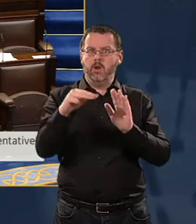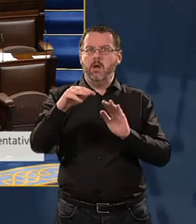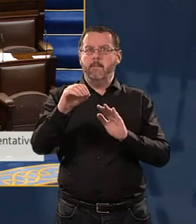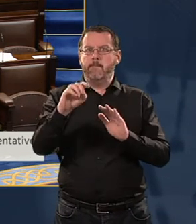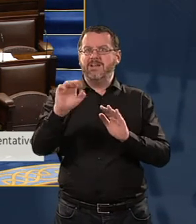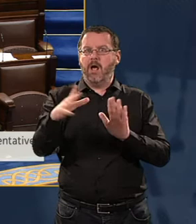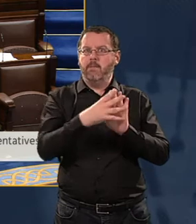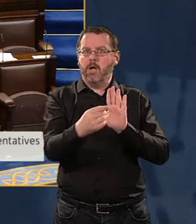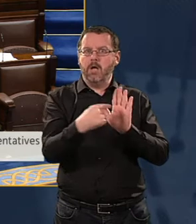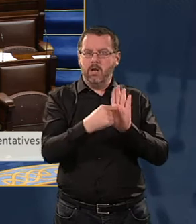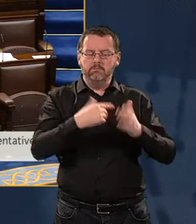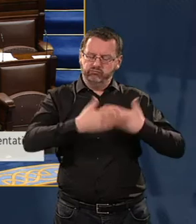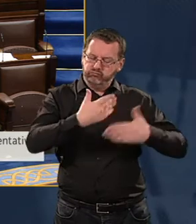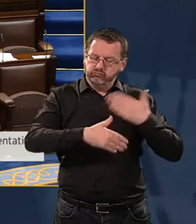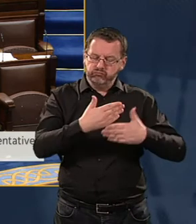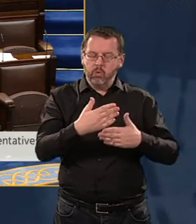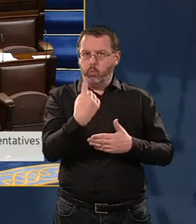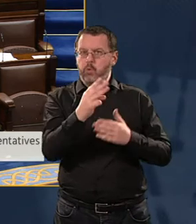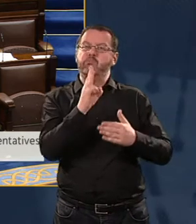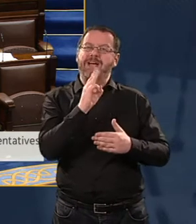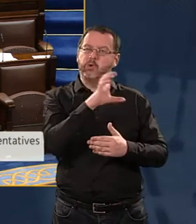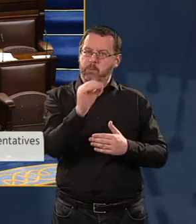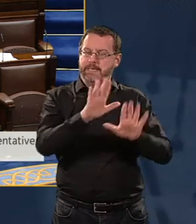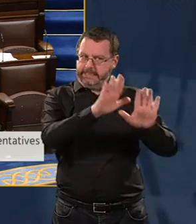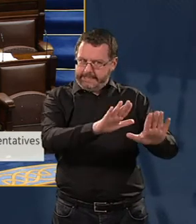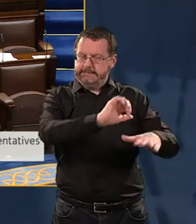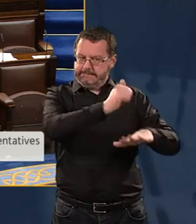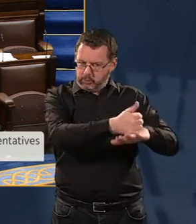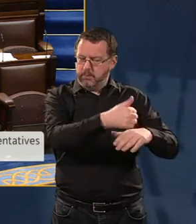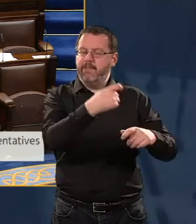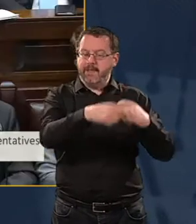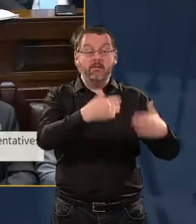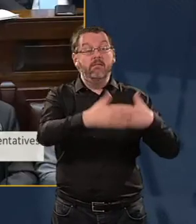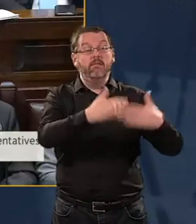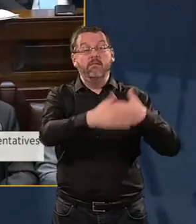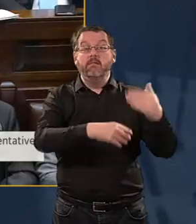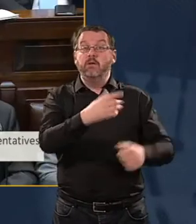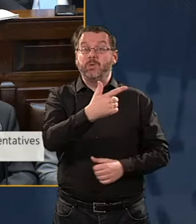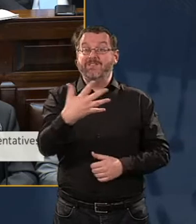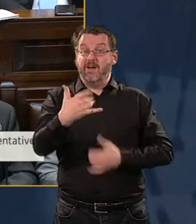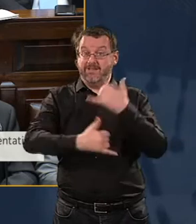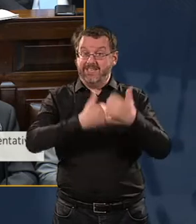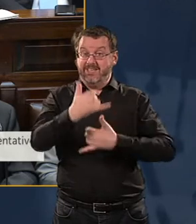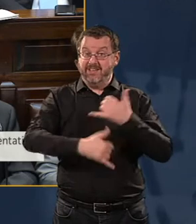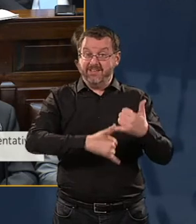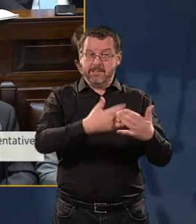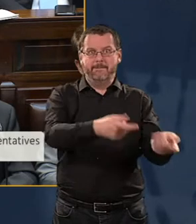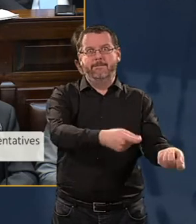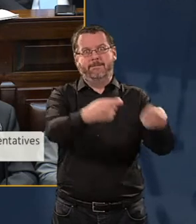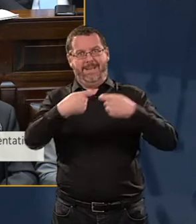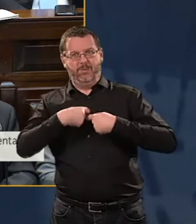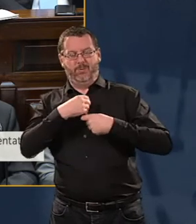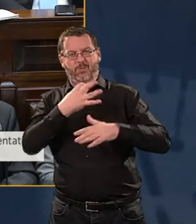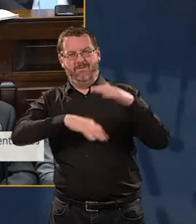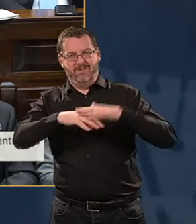project will be conducted by a private company and ownership will revert to the private company after 25 years. And you're now